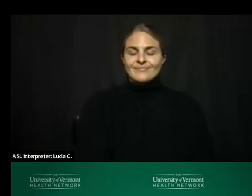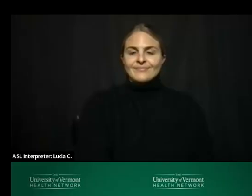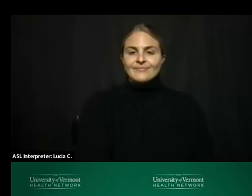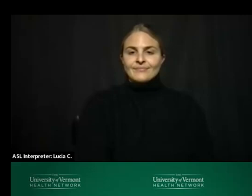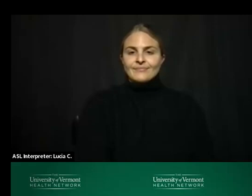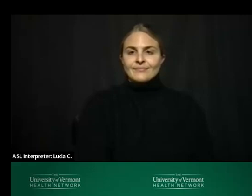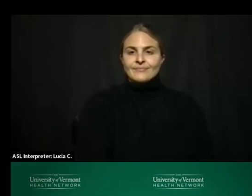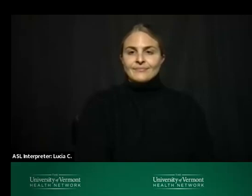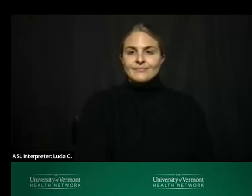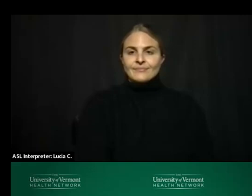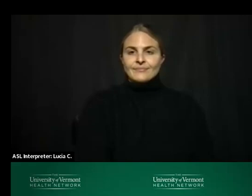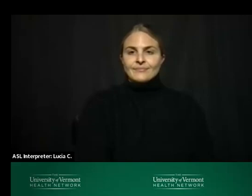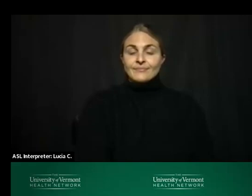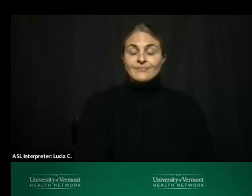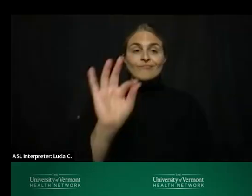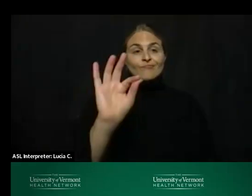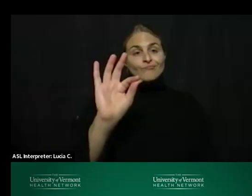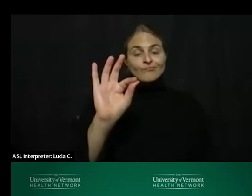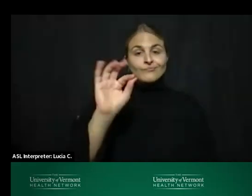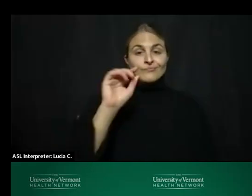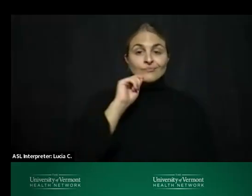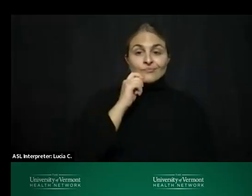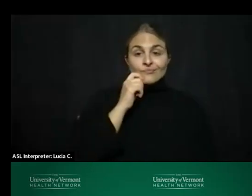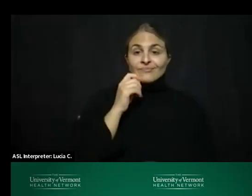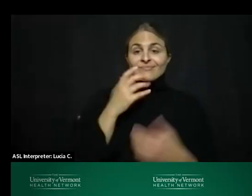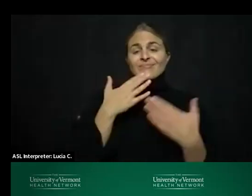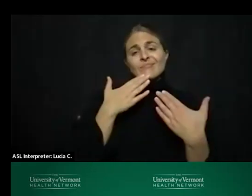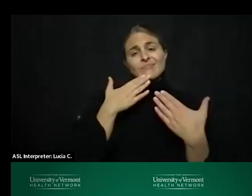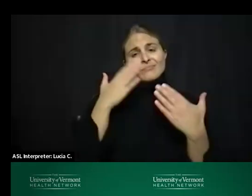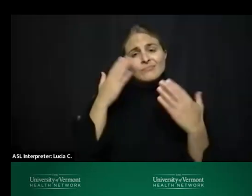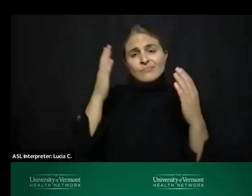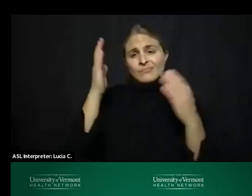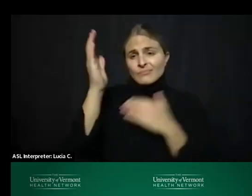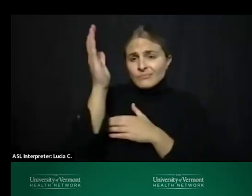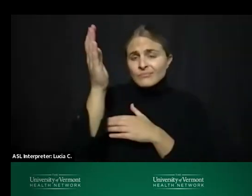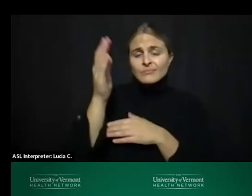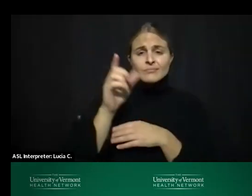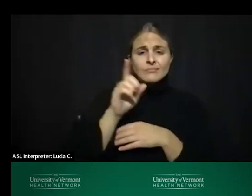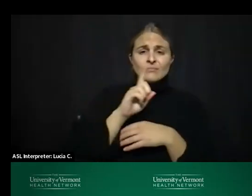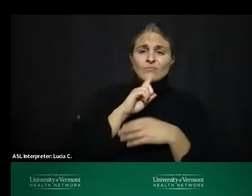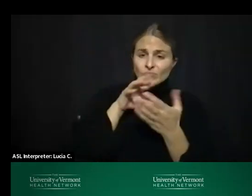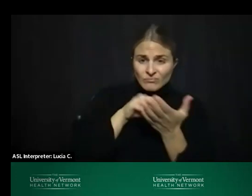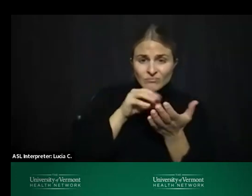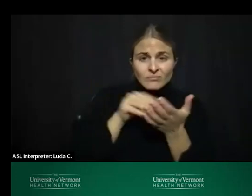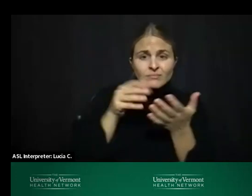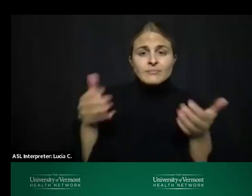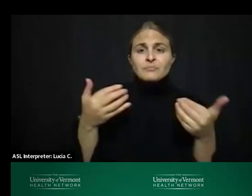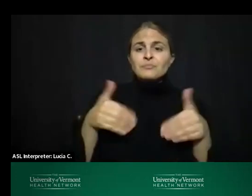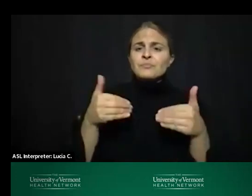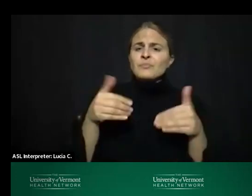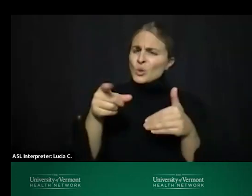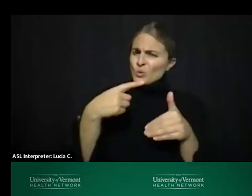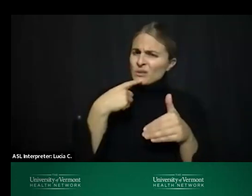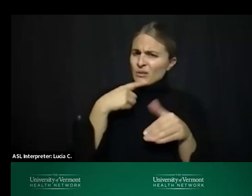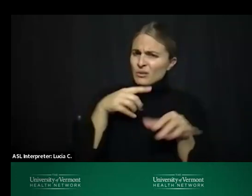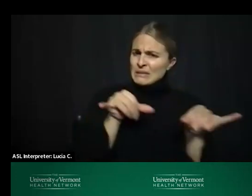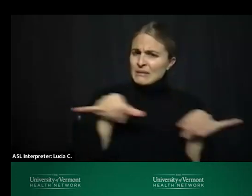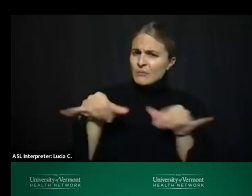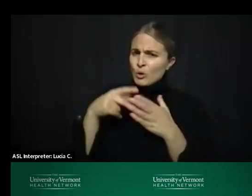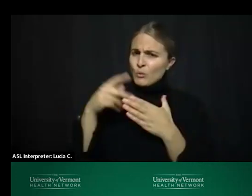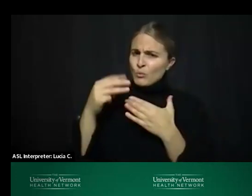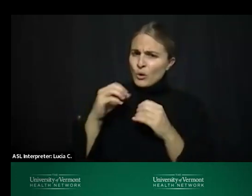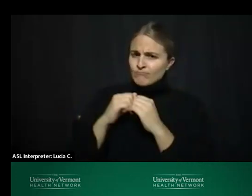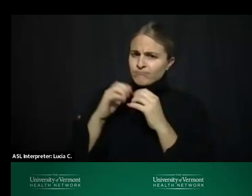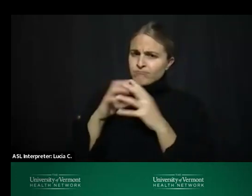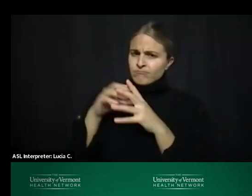great so our next question um thank you for this presentation it's very informative uh did you say that there is a similar program